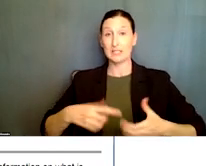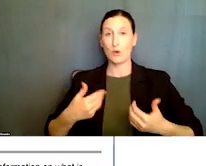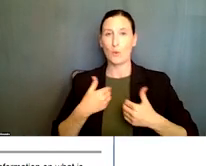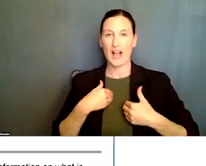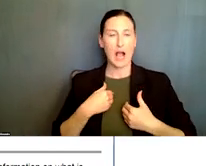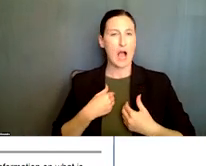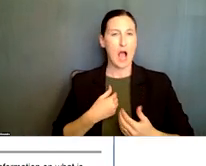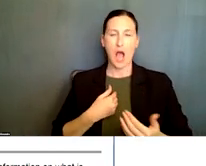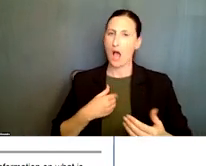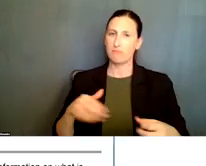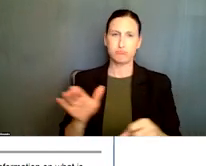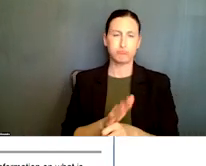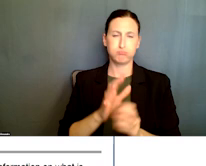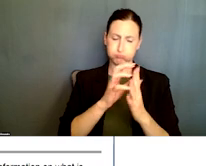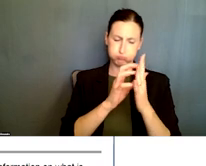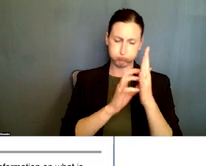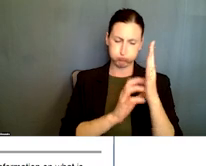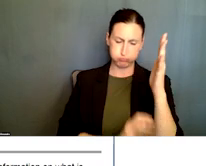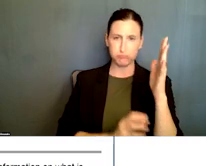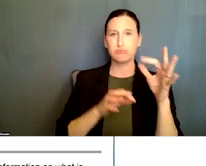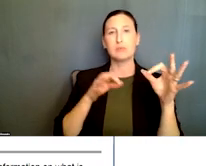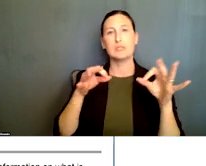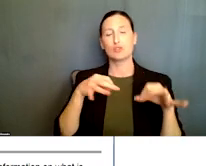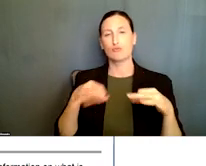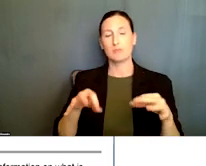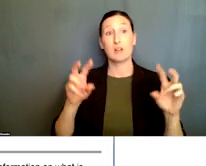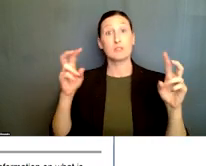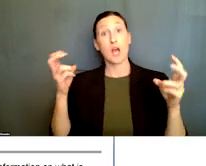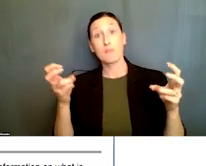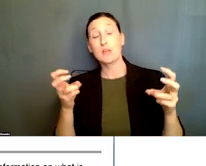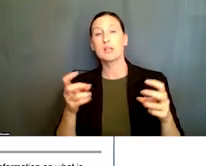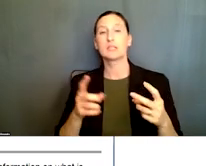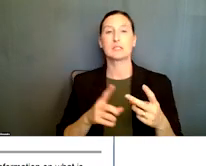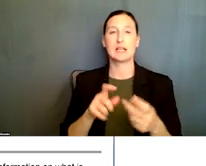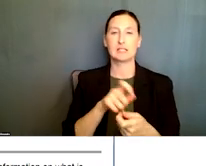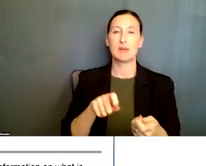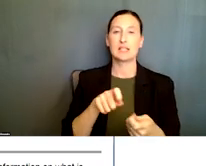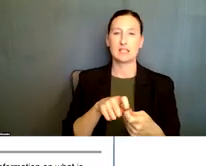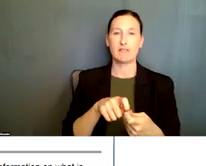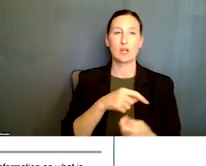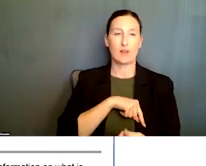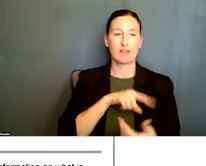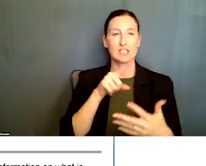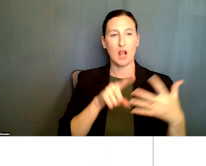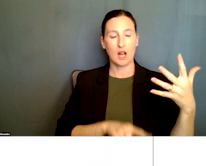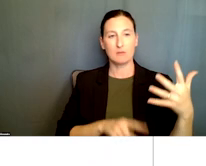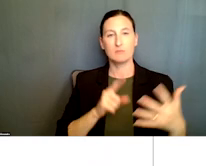thorough description of the topics that are interested in specific solicitations that cover those topics.